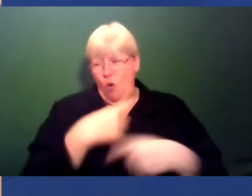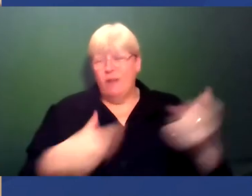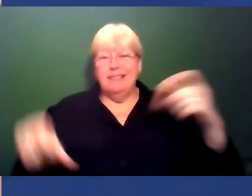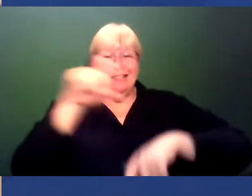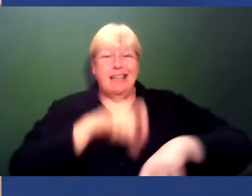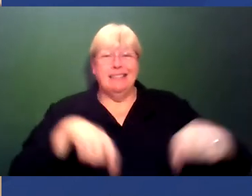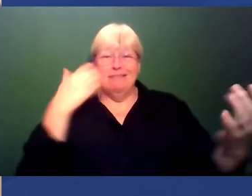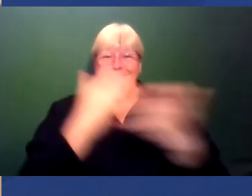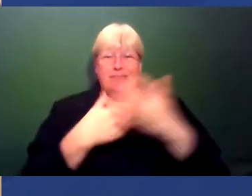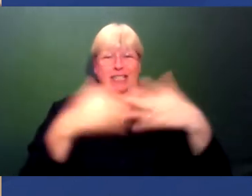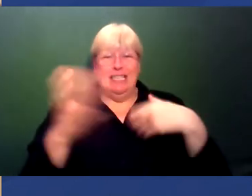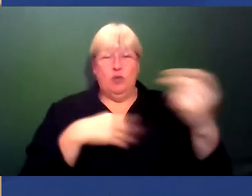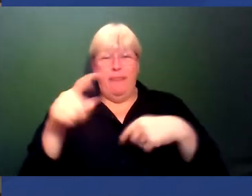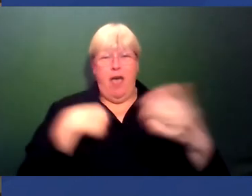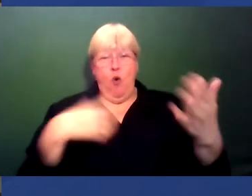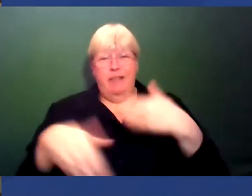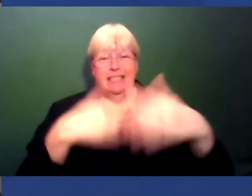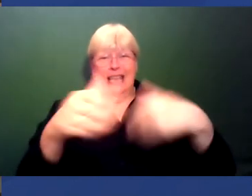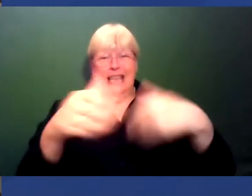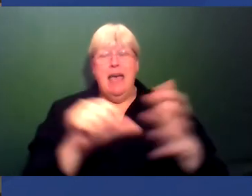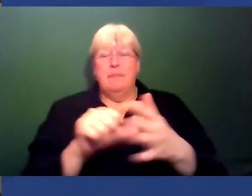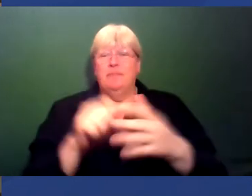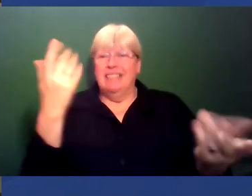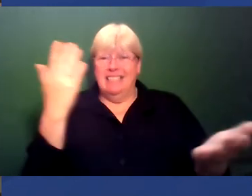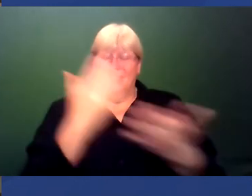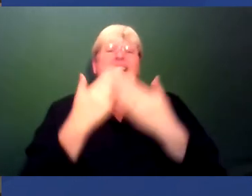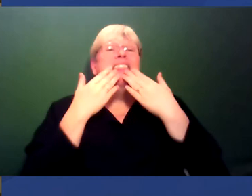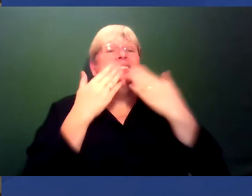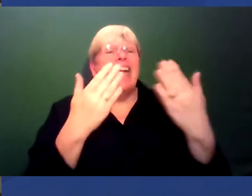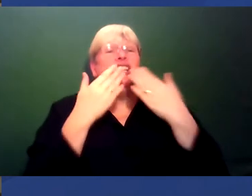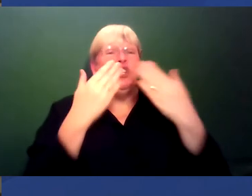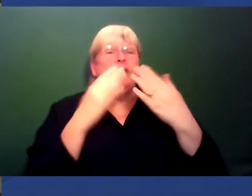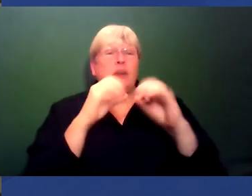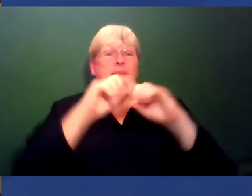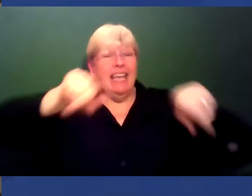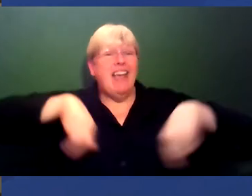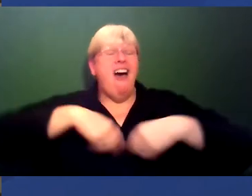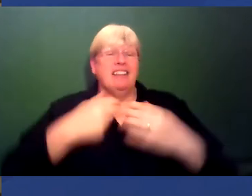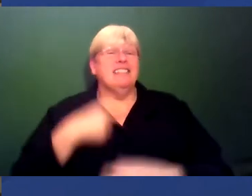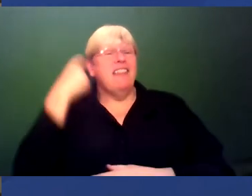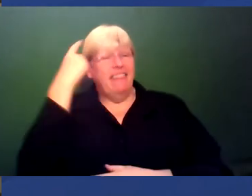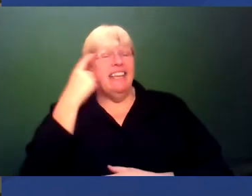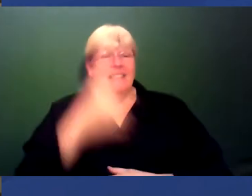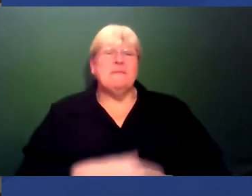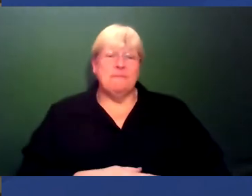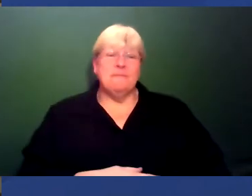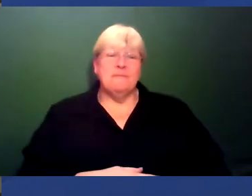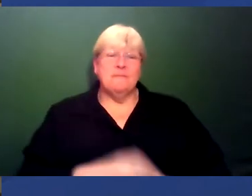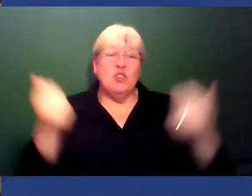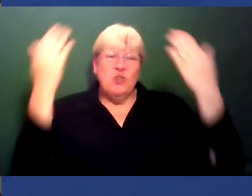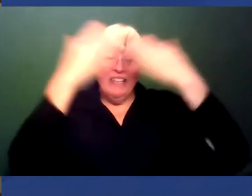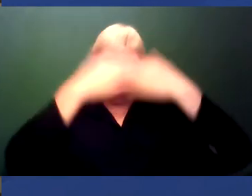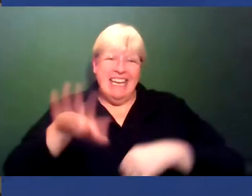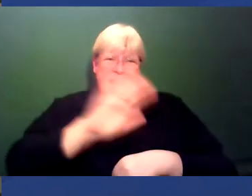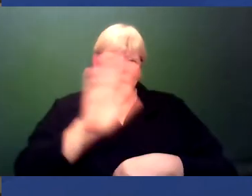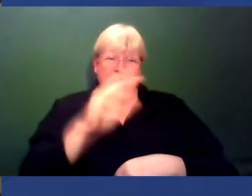hard problems all the time absolutely so thank you for making us think and good night everyone thank